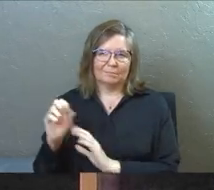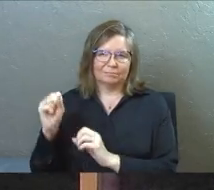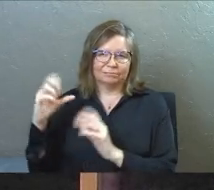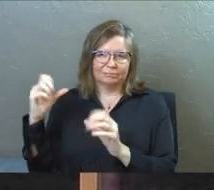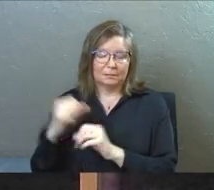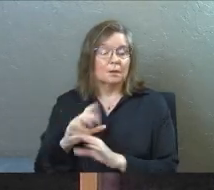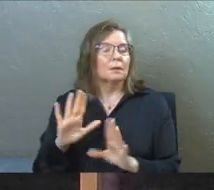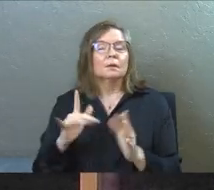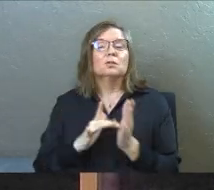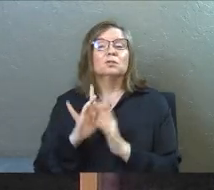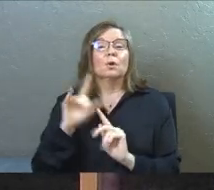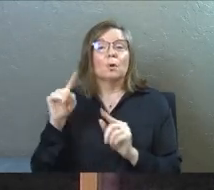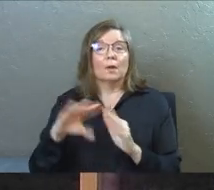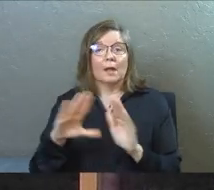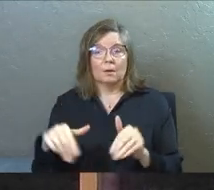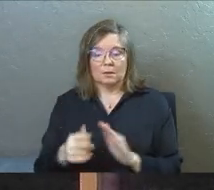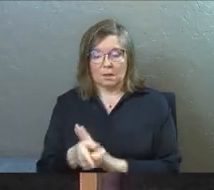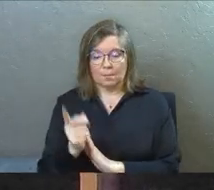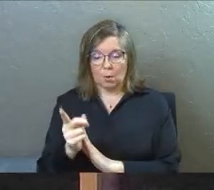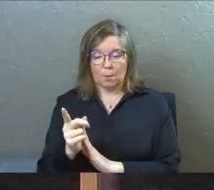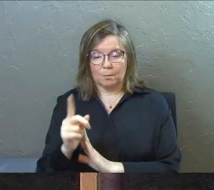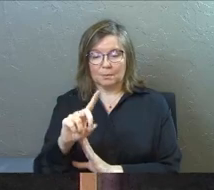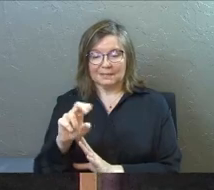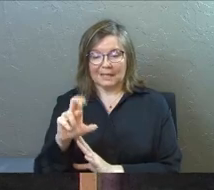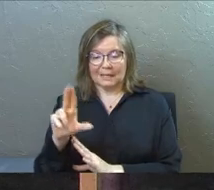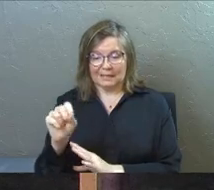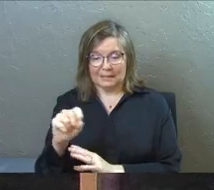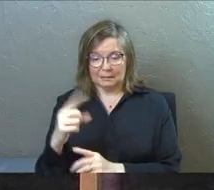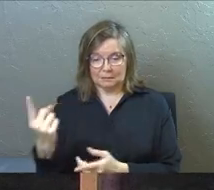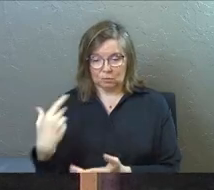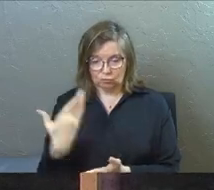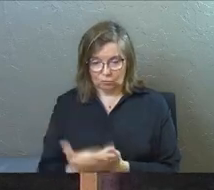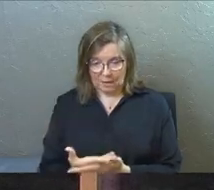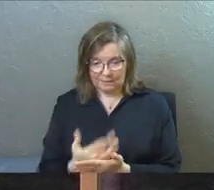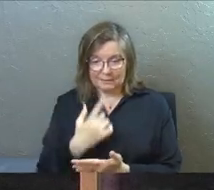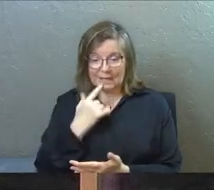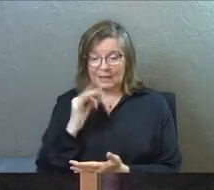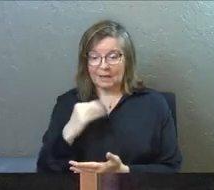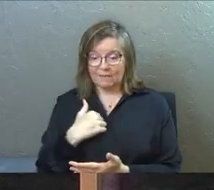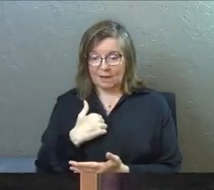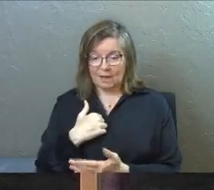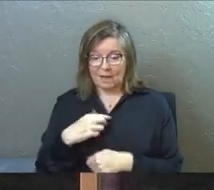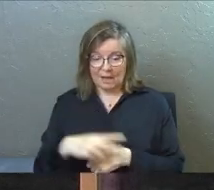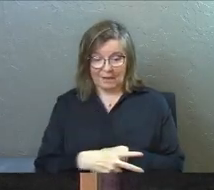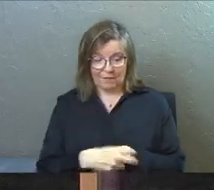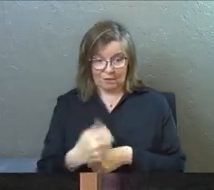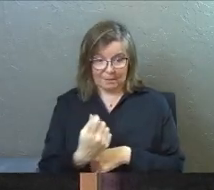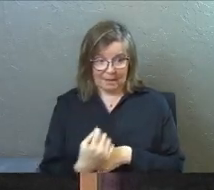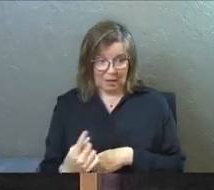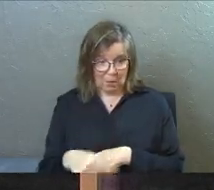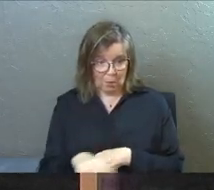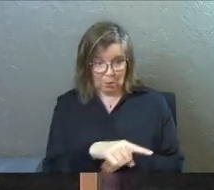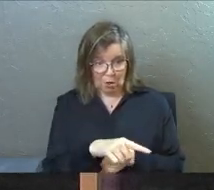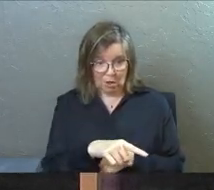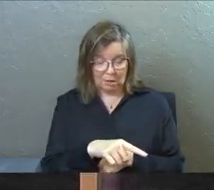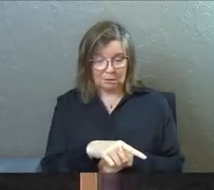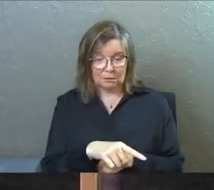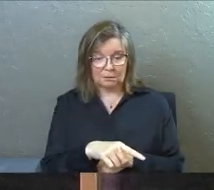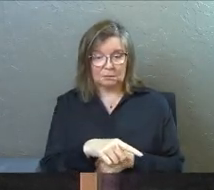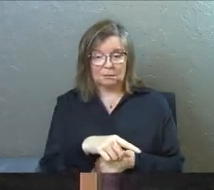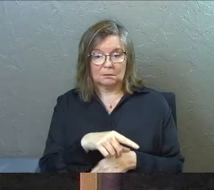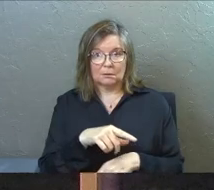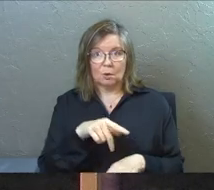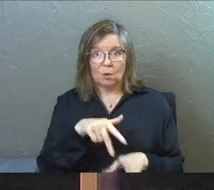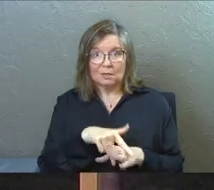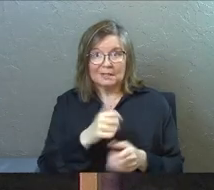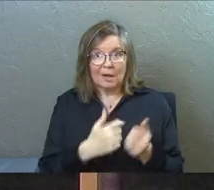Jesus goes to his house and there's this moment where Zacchaeus comes to Jesus and says, if I have robbed anybody or cheated anybody out